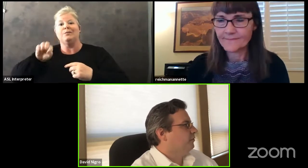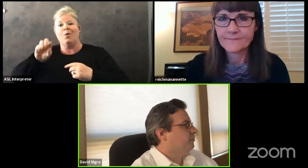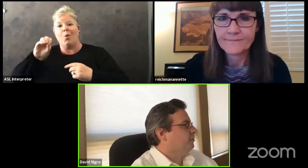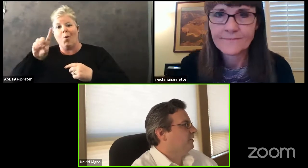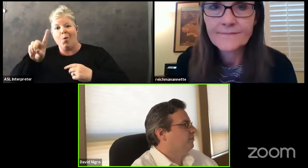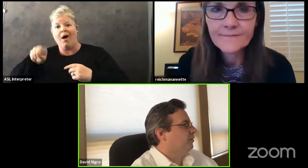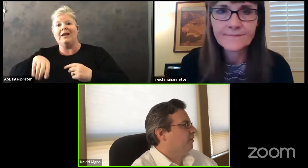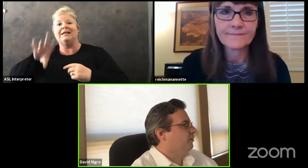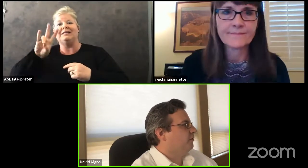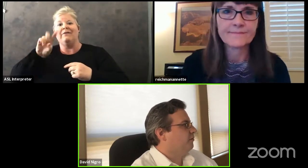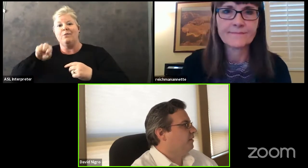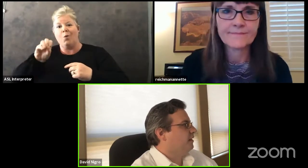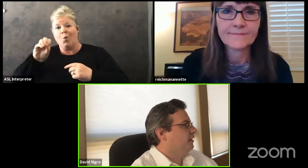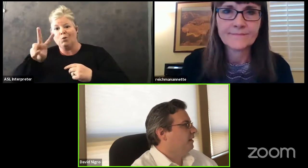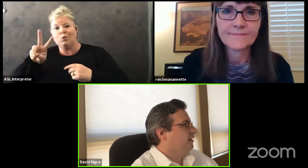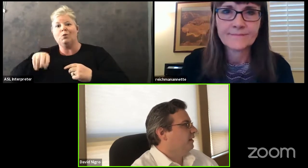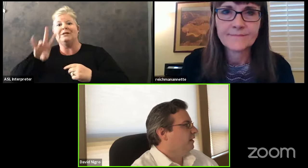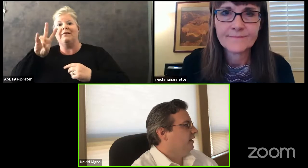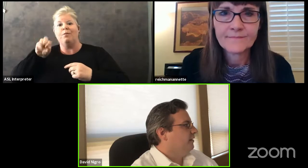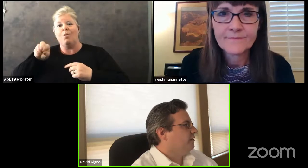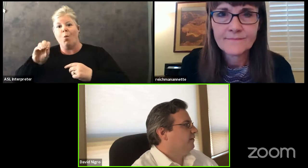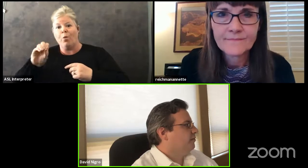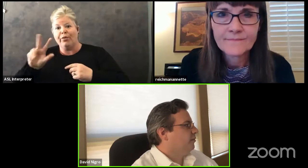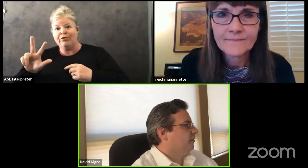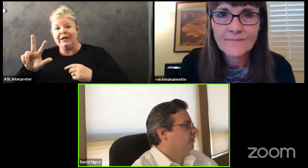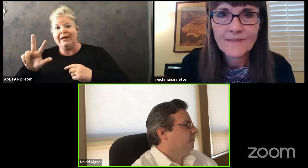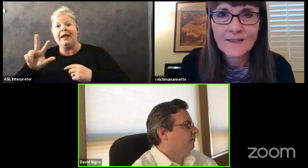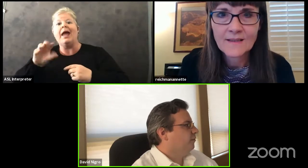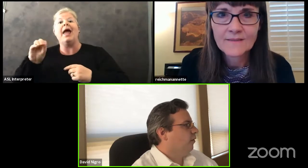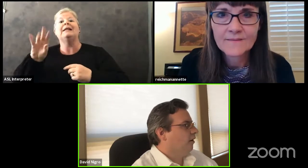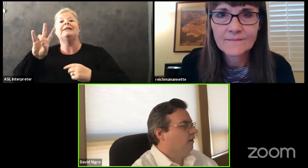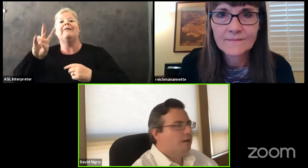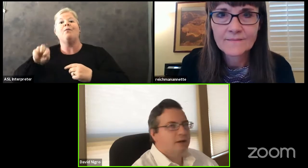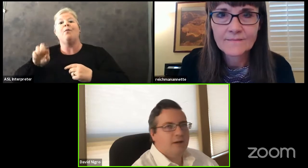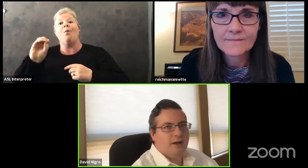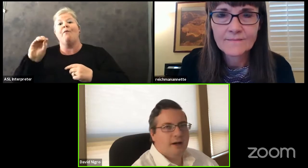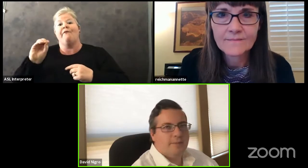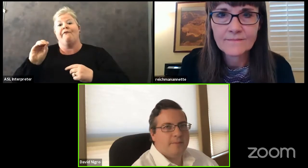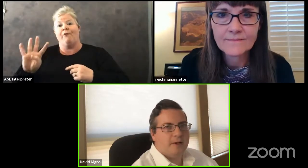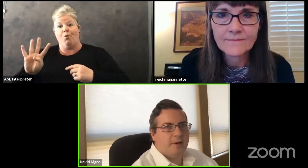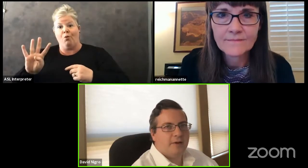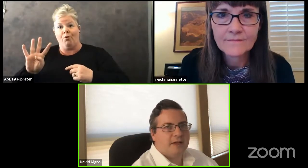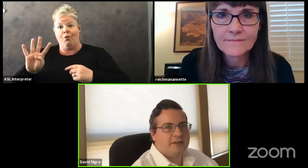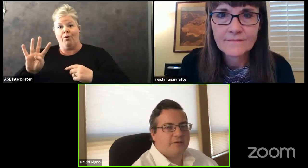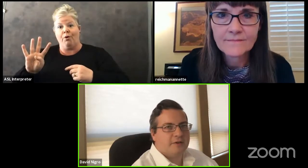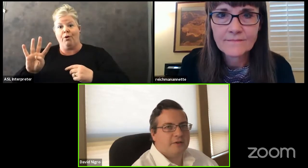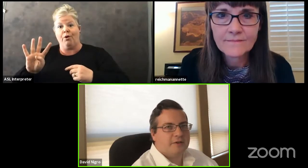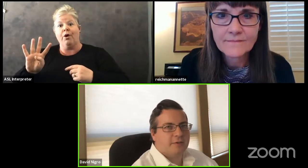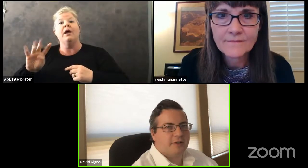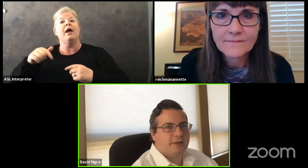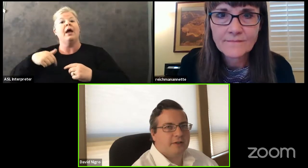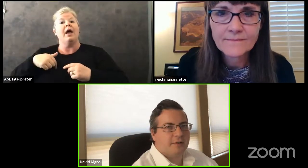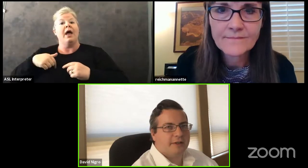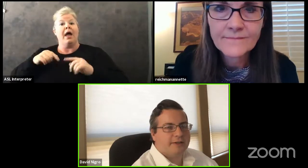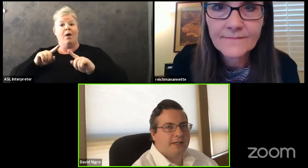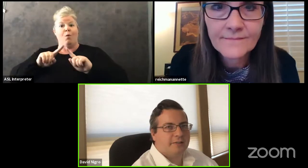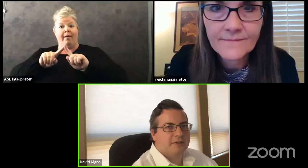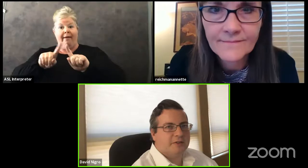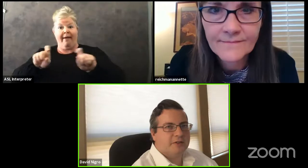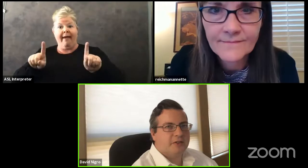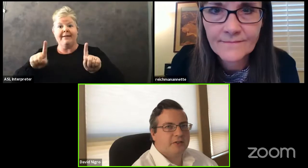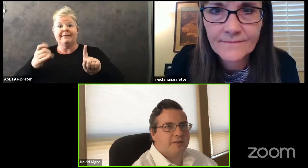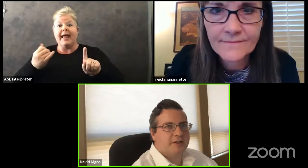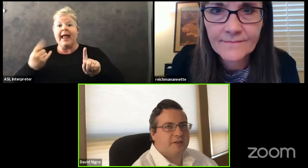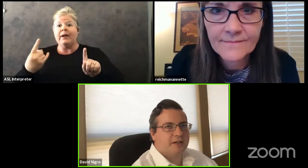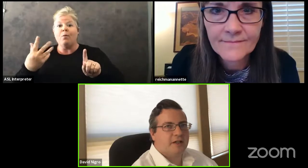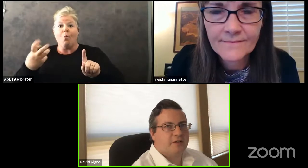.02, 7.03, and 7.04. I will ask if there is anyone that would like to take up